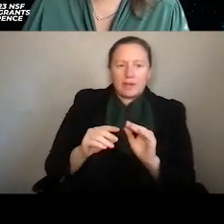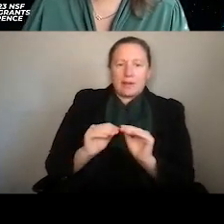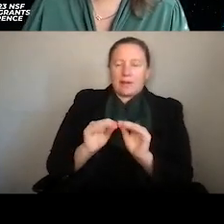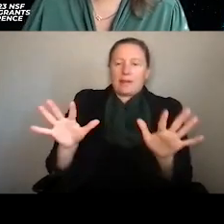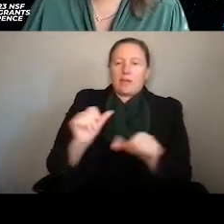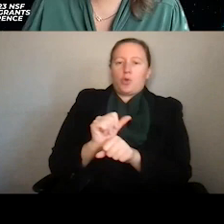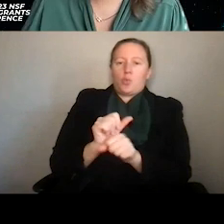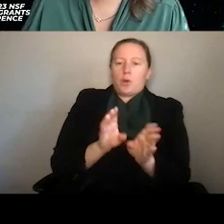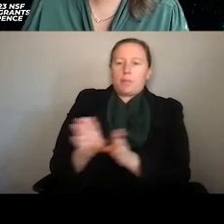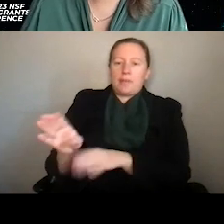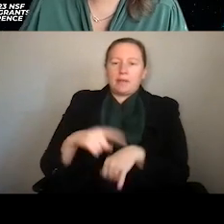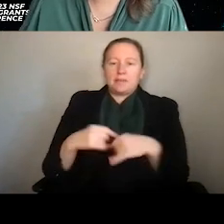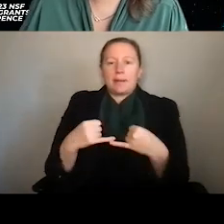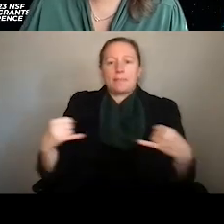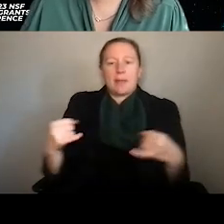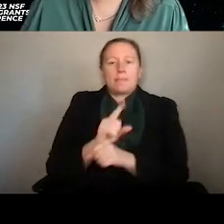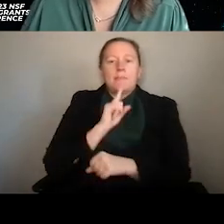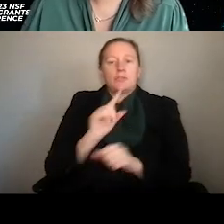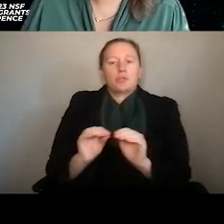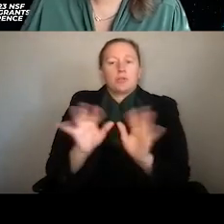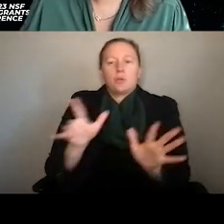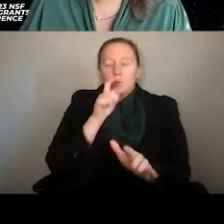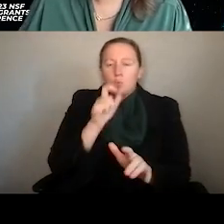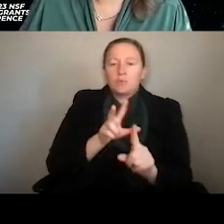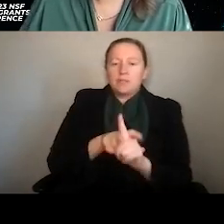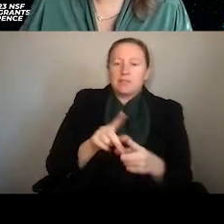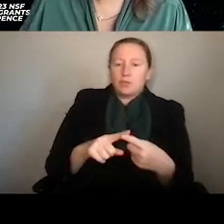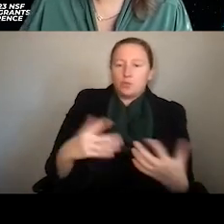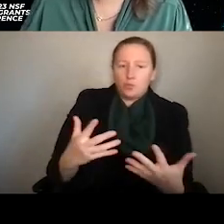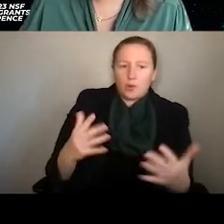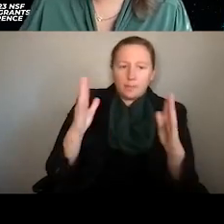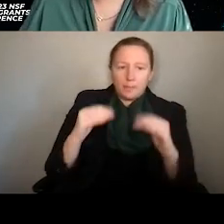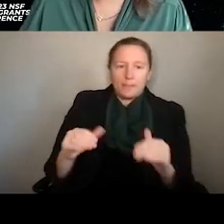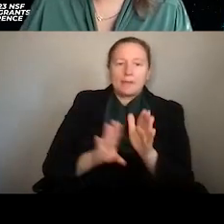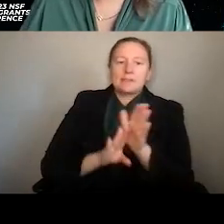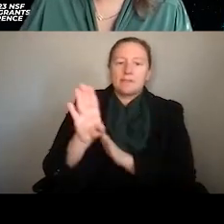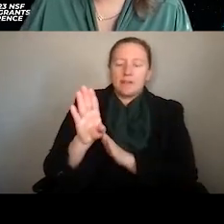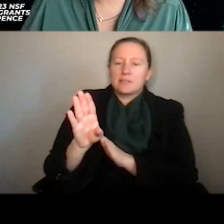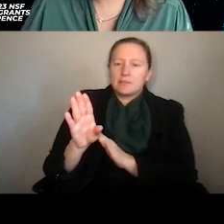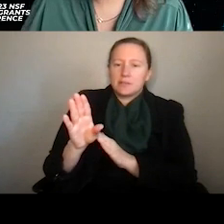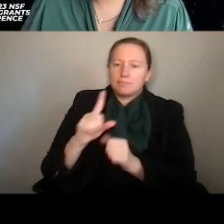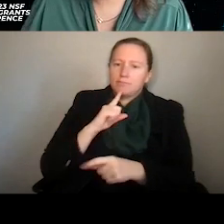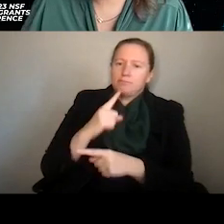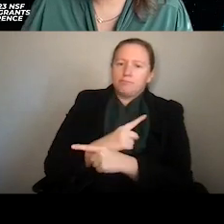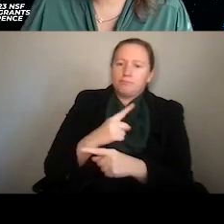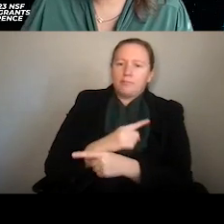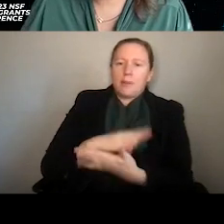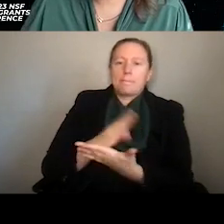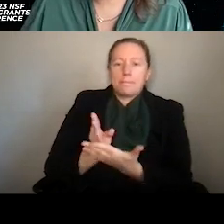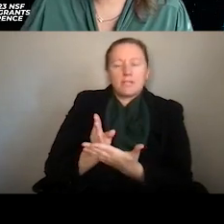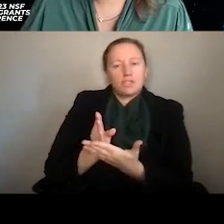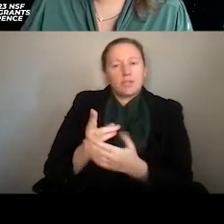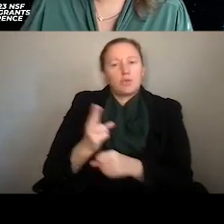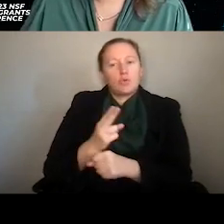timeline and make sure it's clear who's doing what on the project. Develop a realistic budget and use the pages that we give you to